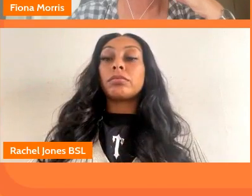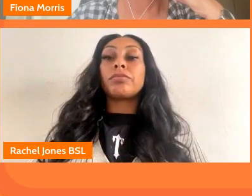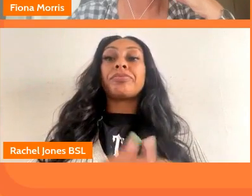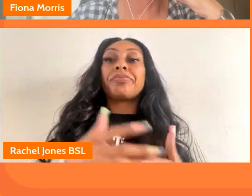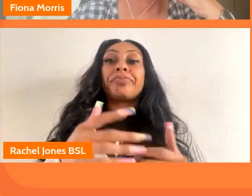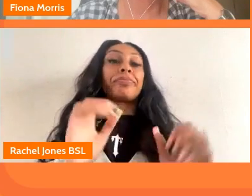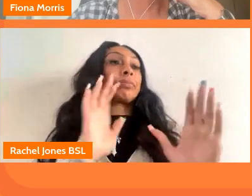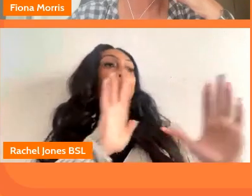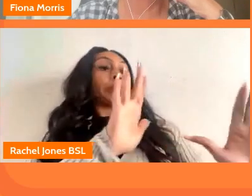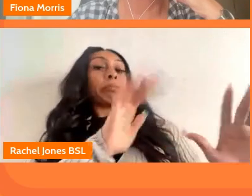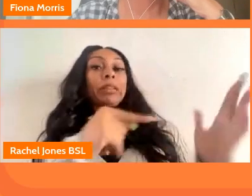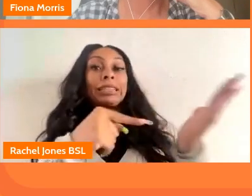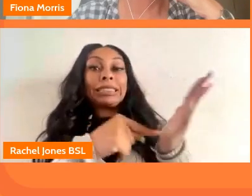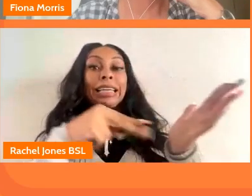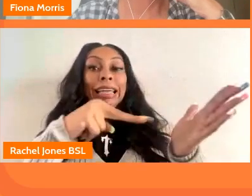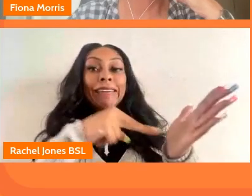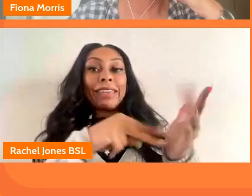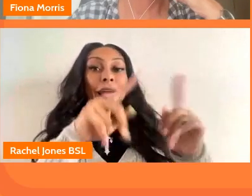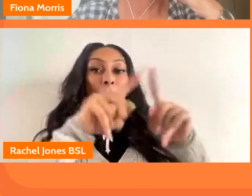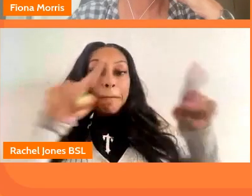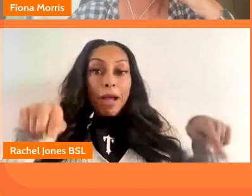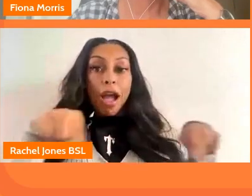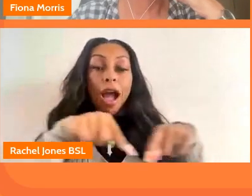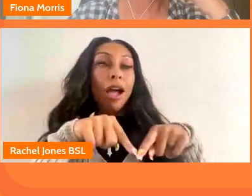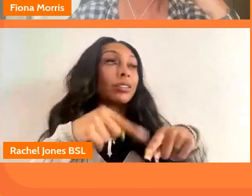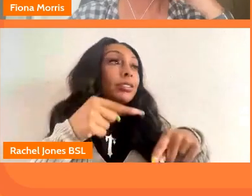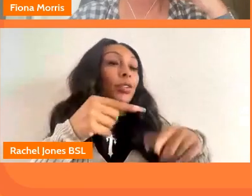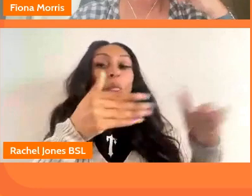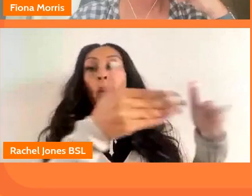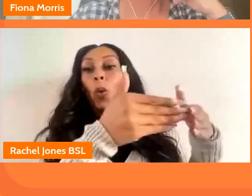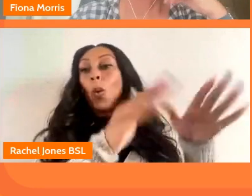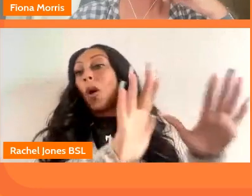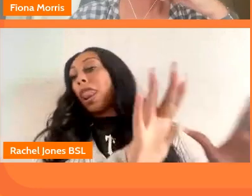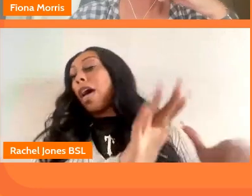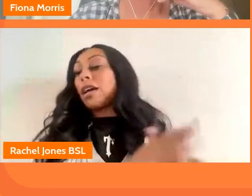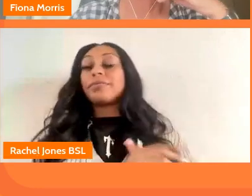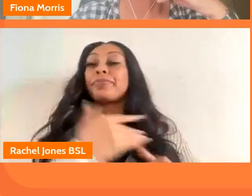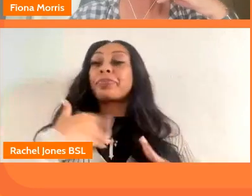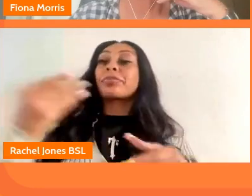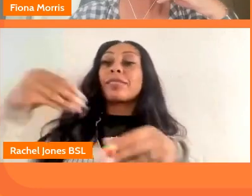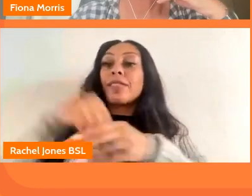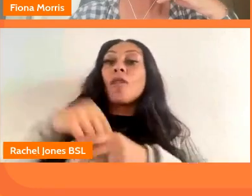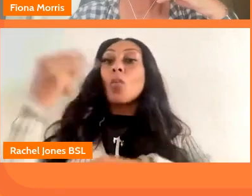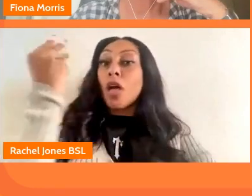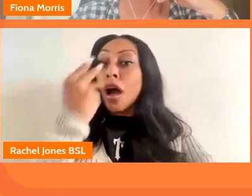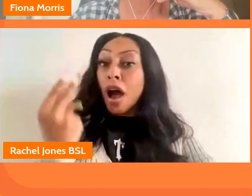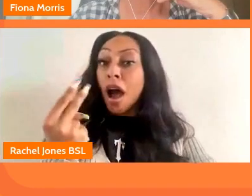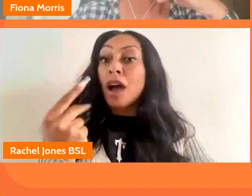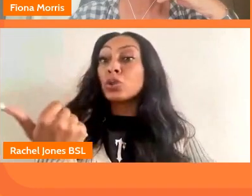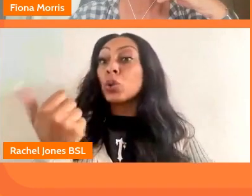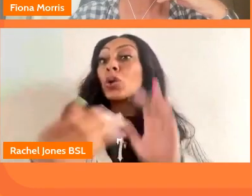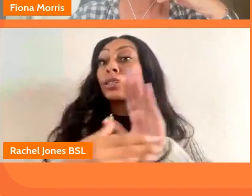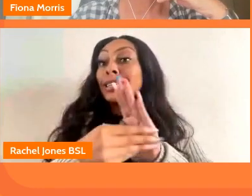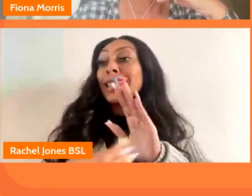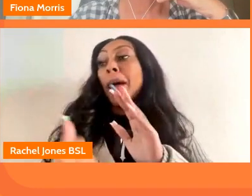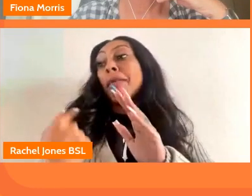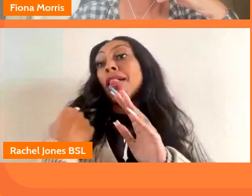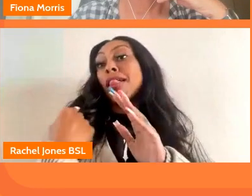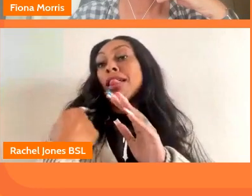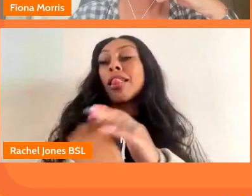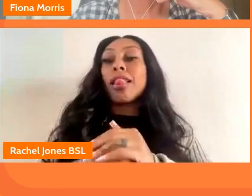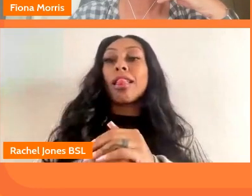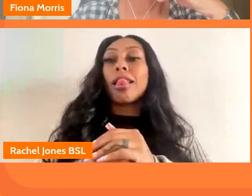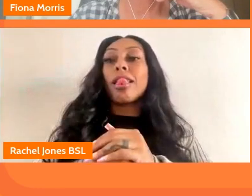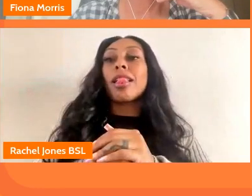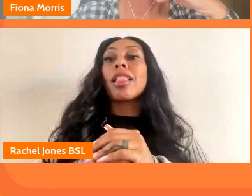box in the corner so we're trying to get people involved in art which is where the participation thing comes in and a good example i can give that actually was a land a project called